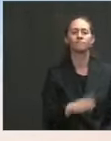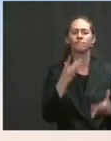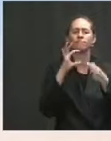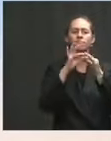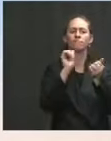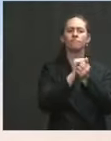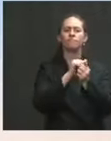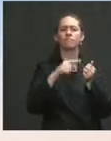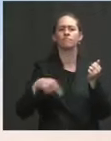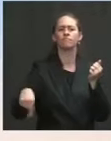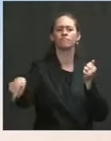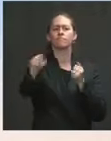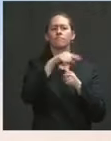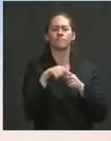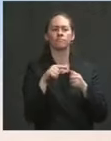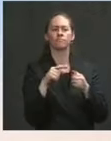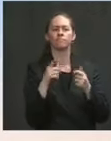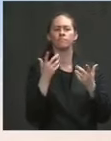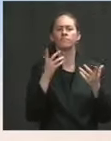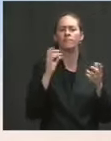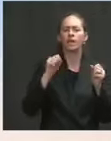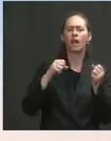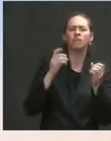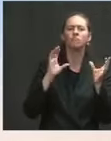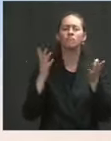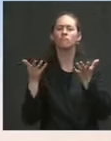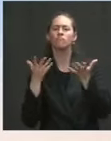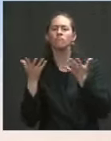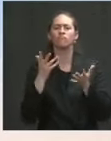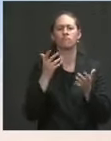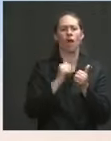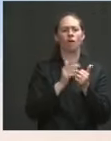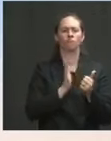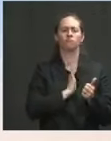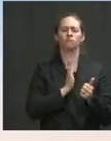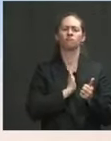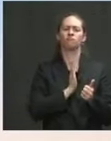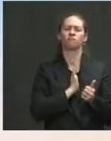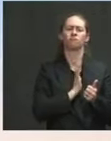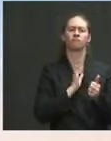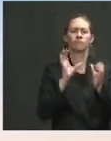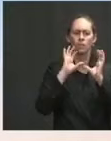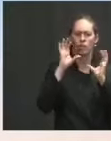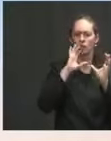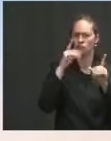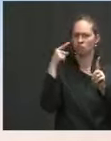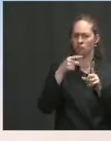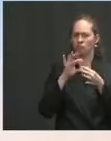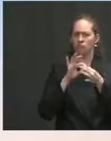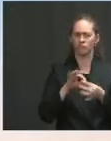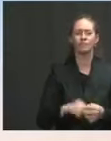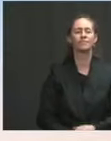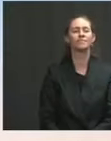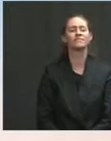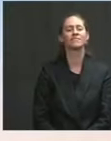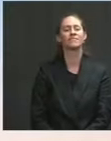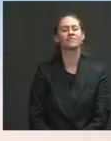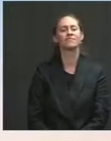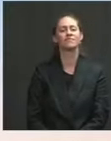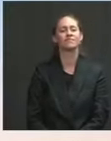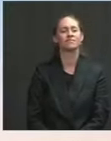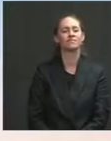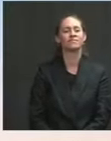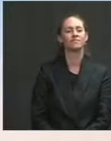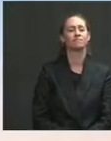unconstitutional. In January of last year, Joe Biden, when he was running for president, spoke to The New York Times,